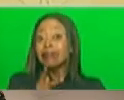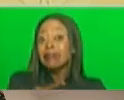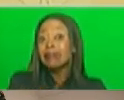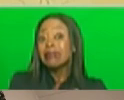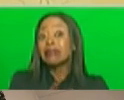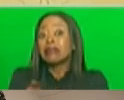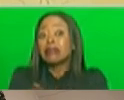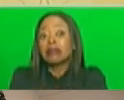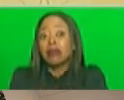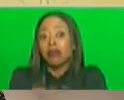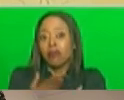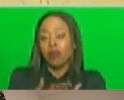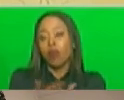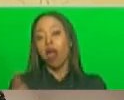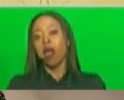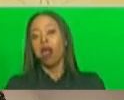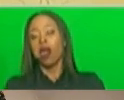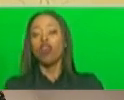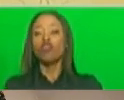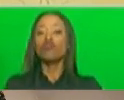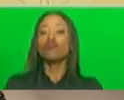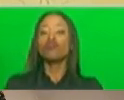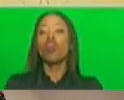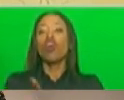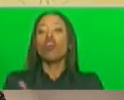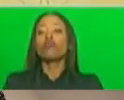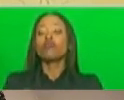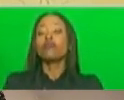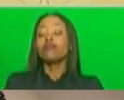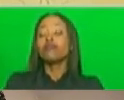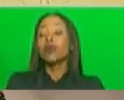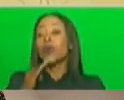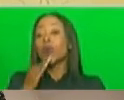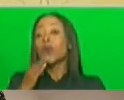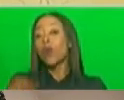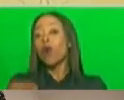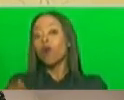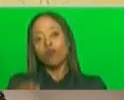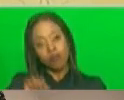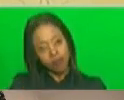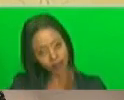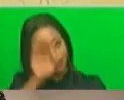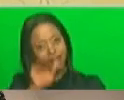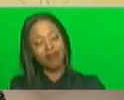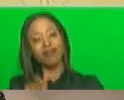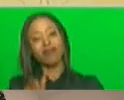just as likely to be sold in shops that are also owned by south africans